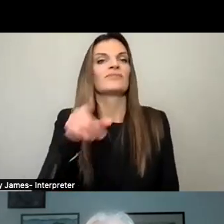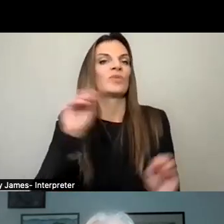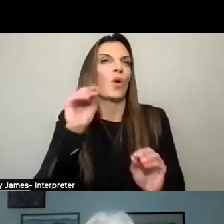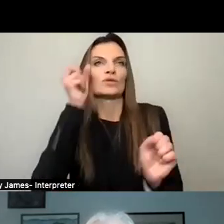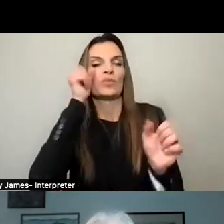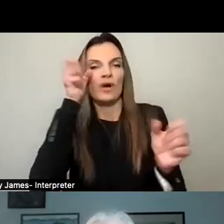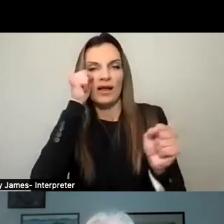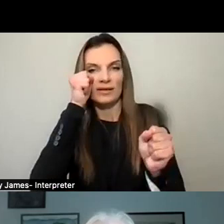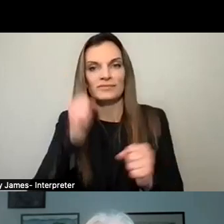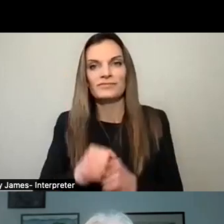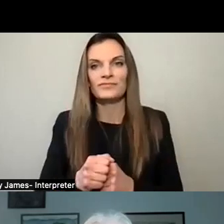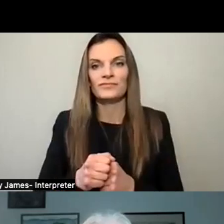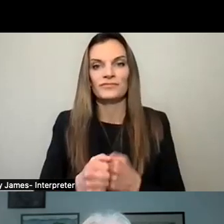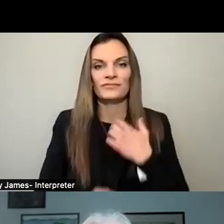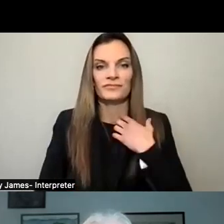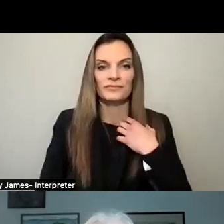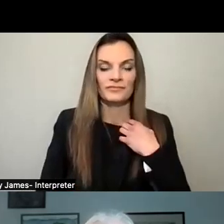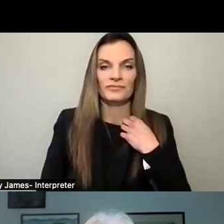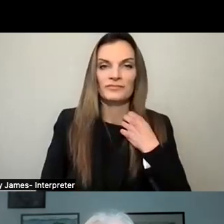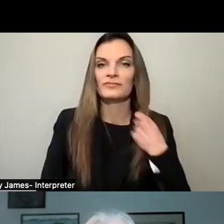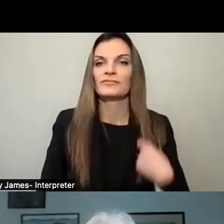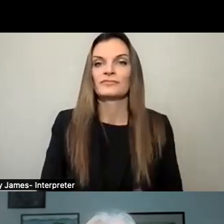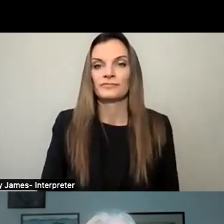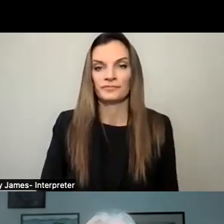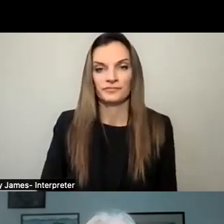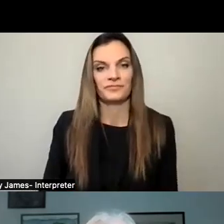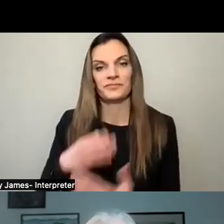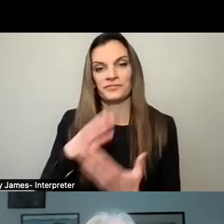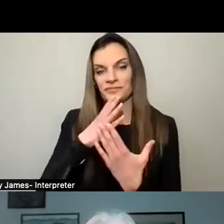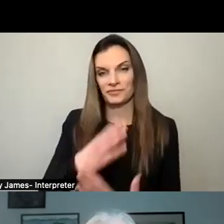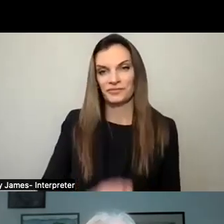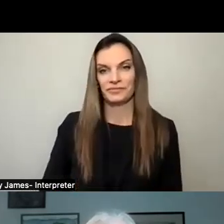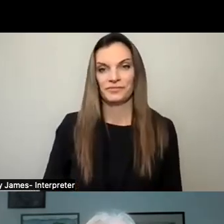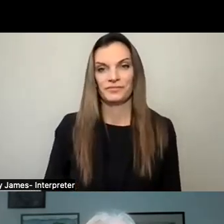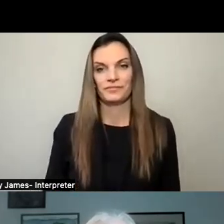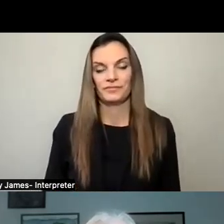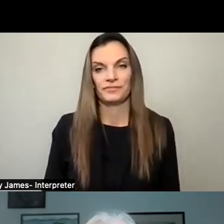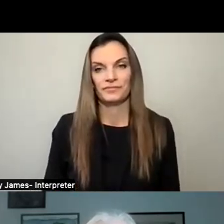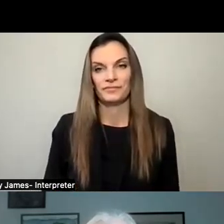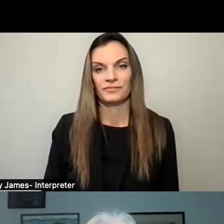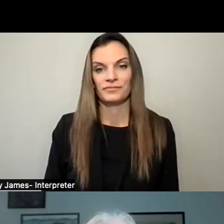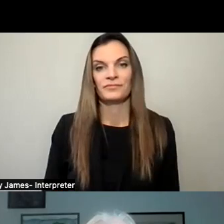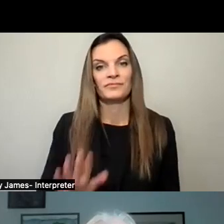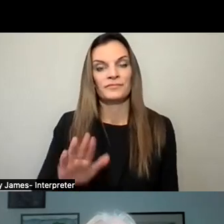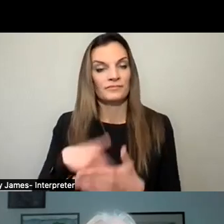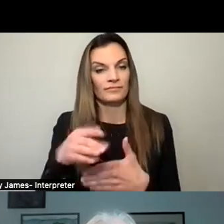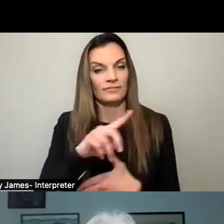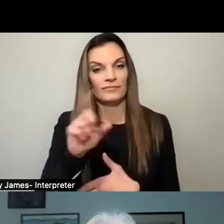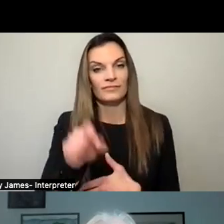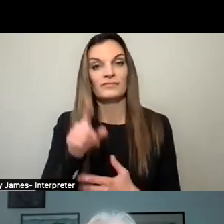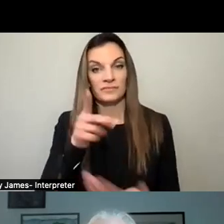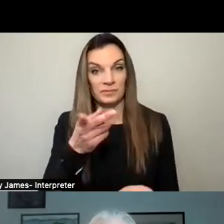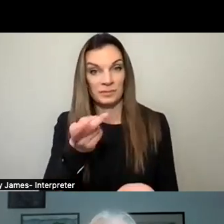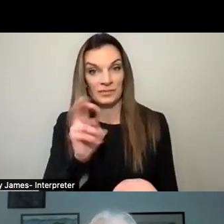to folks who live here. Thank you. Next question. Ken, you're